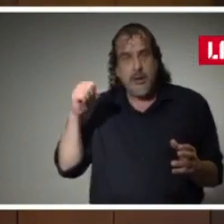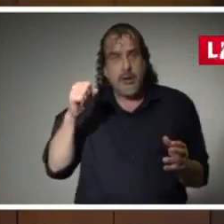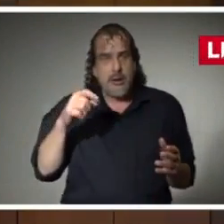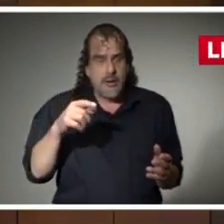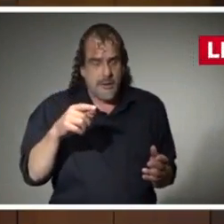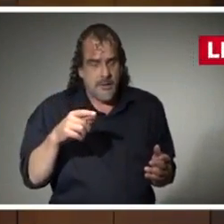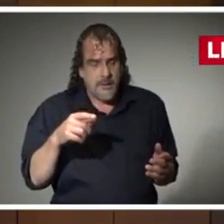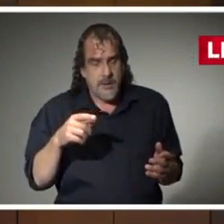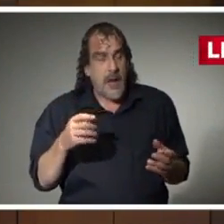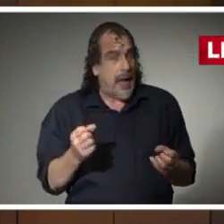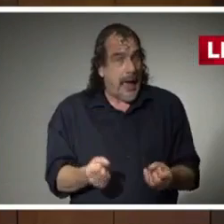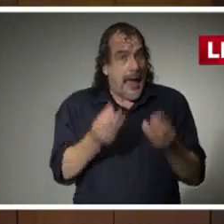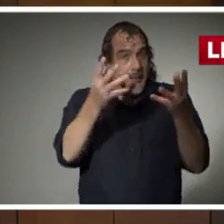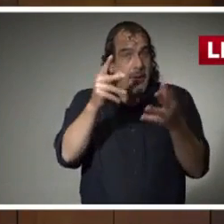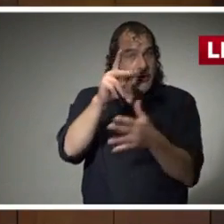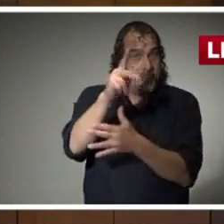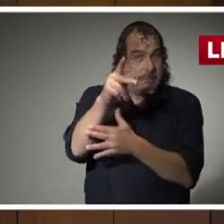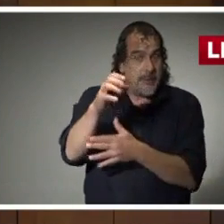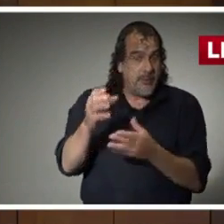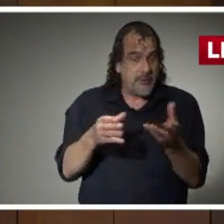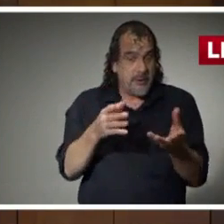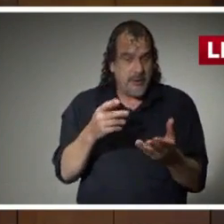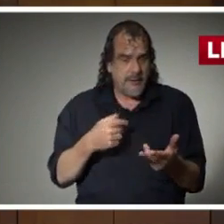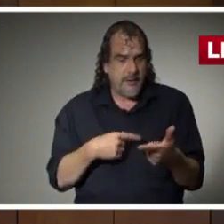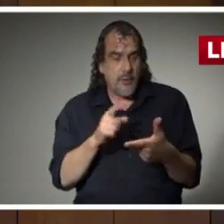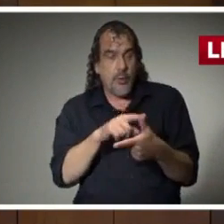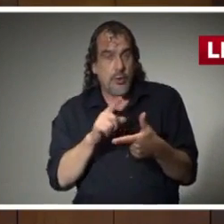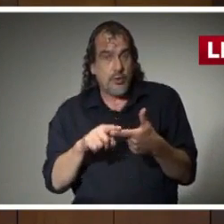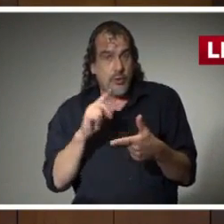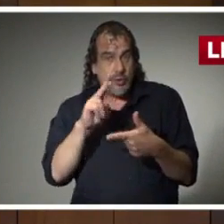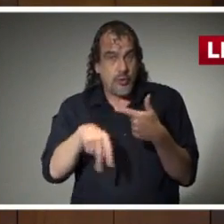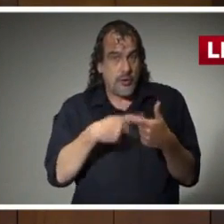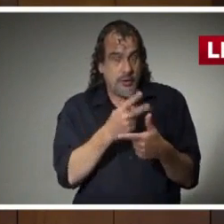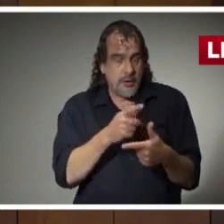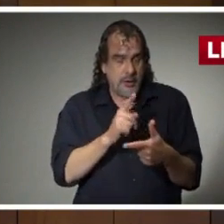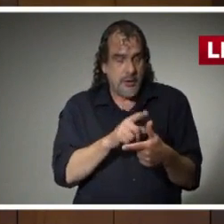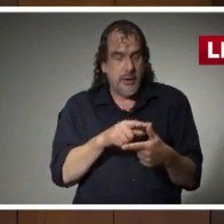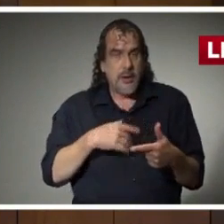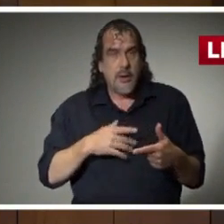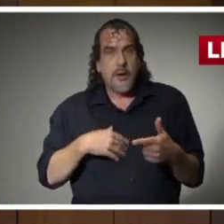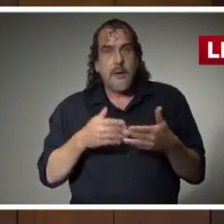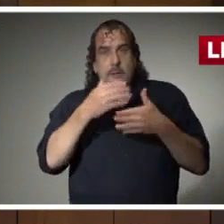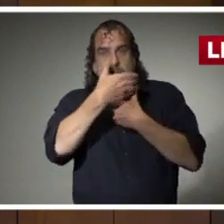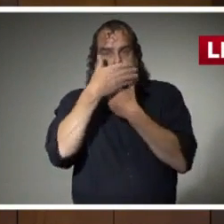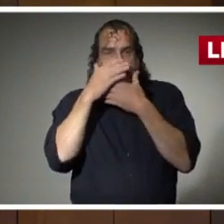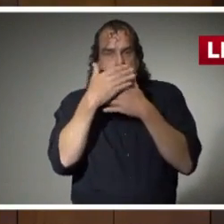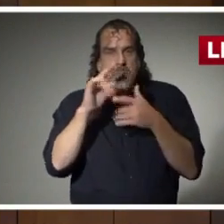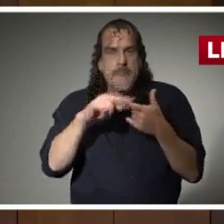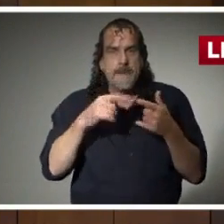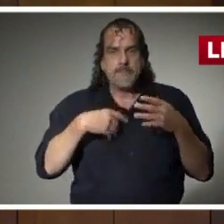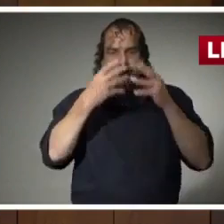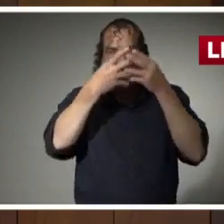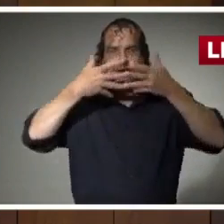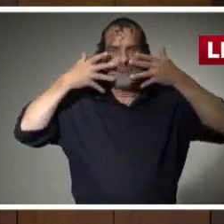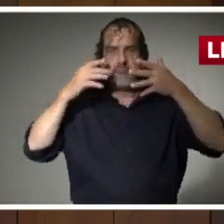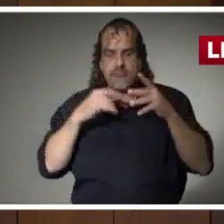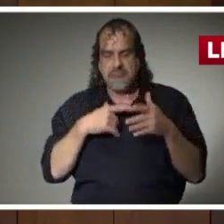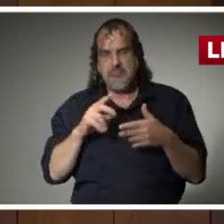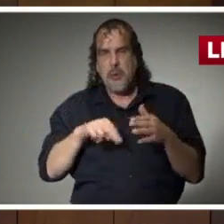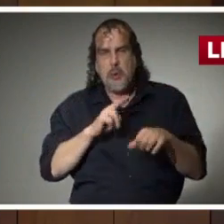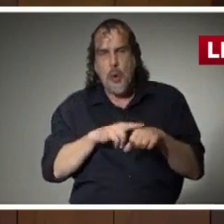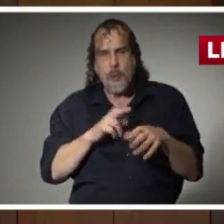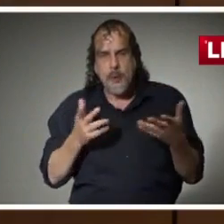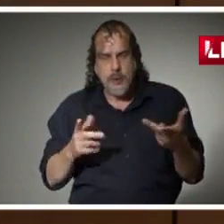So to your point about the quantities that were delivered yesterday, were two types of PPE that went out. There were community masks, which are basically your surgical non-medical grade